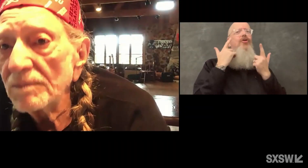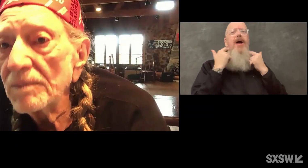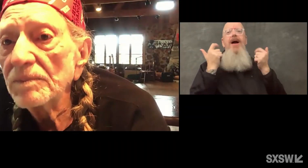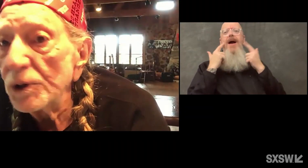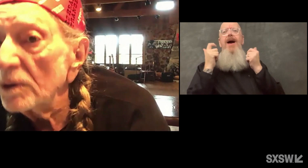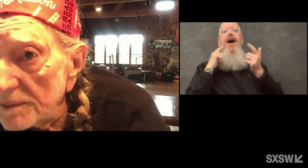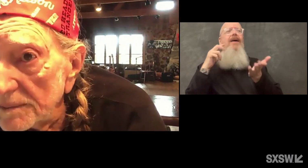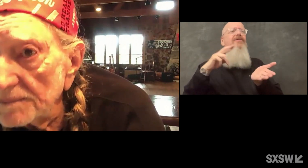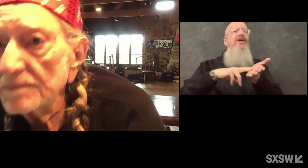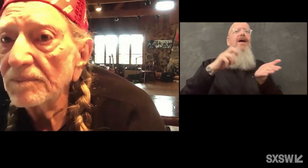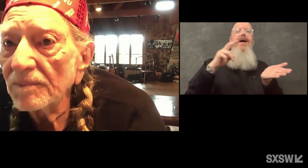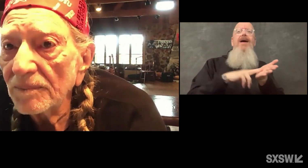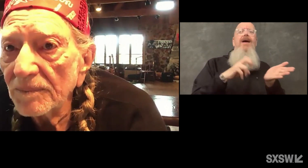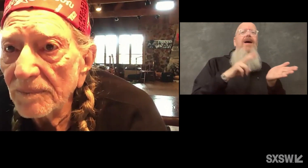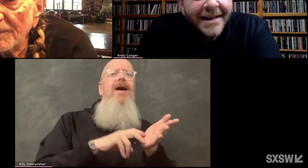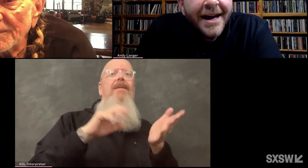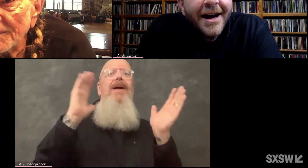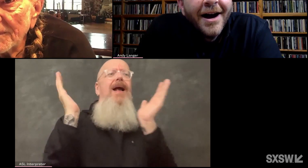move you, do it.